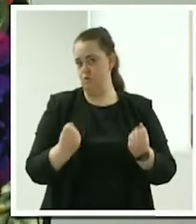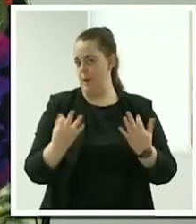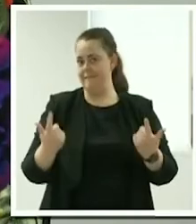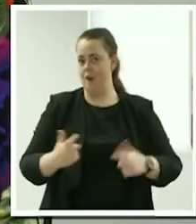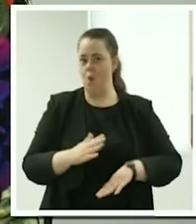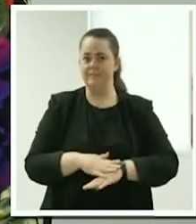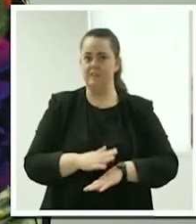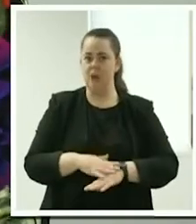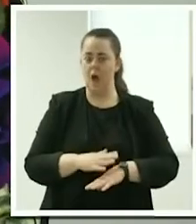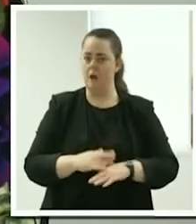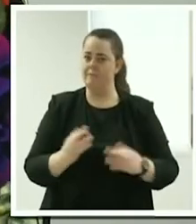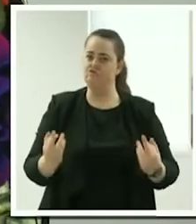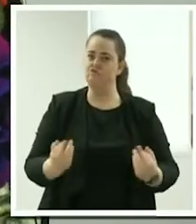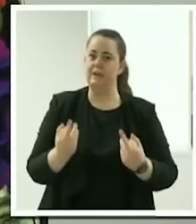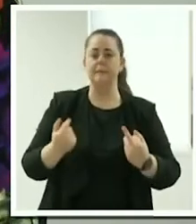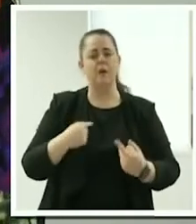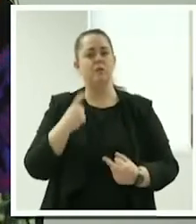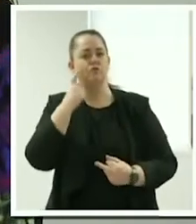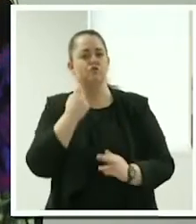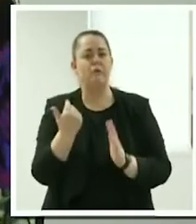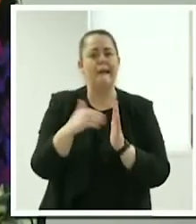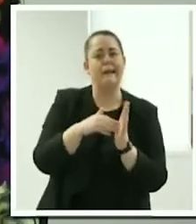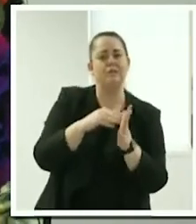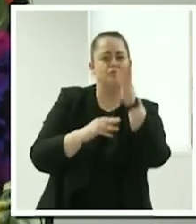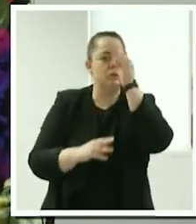educate myself where I can.